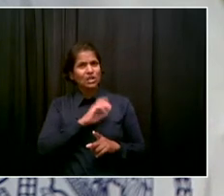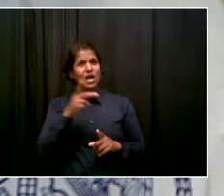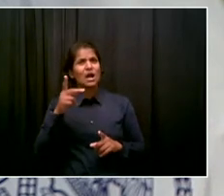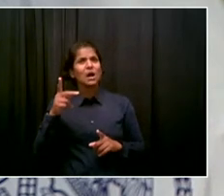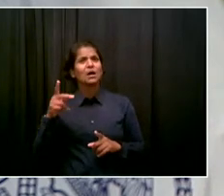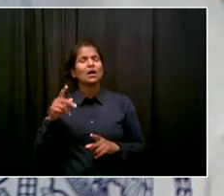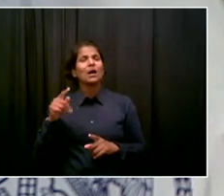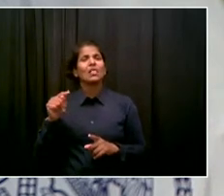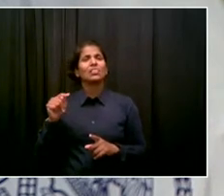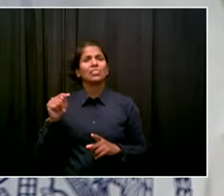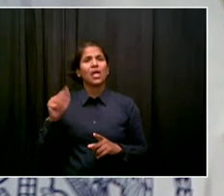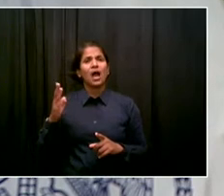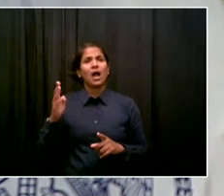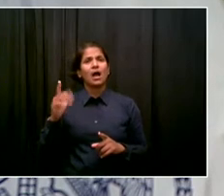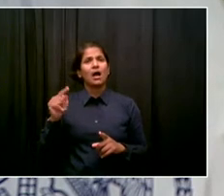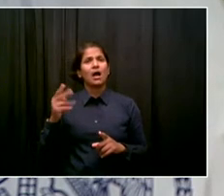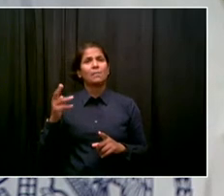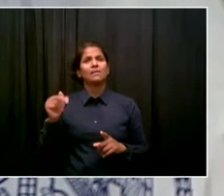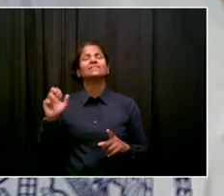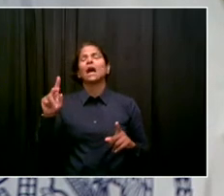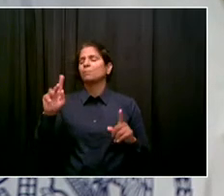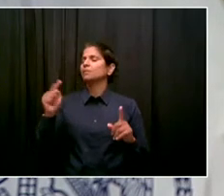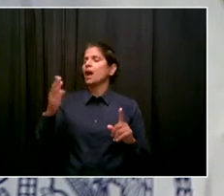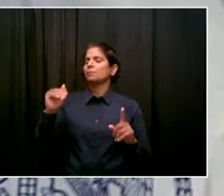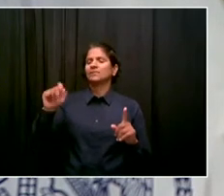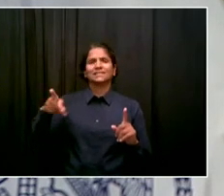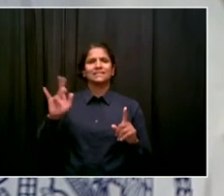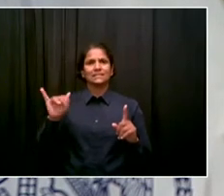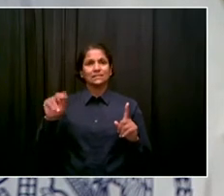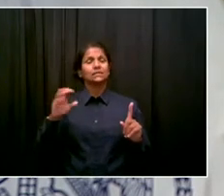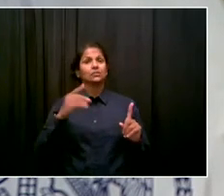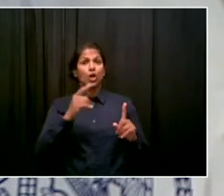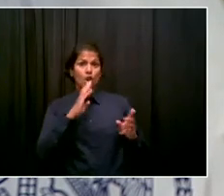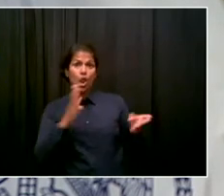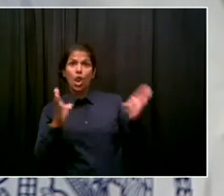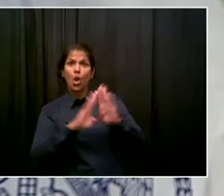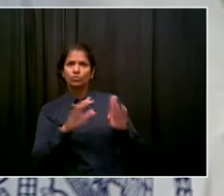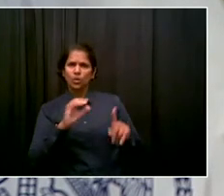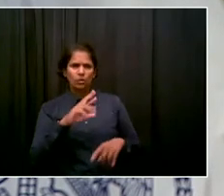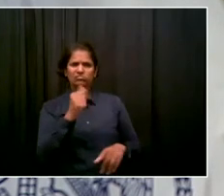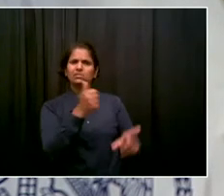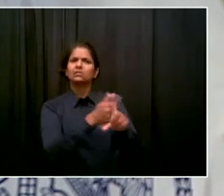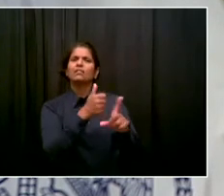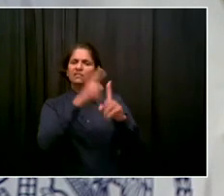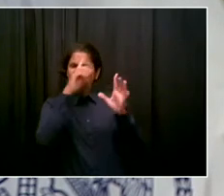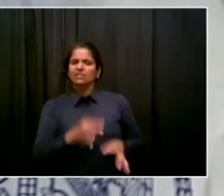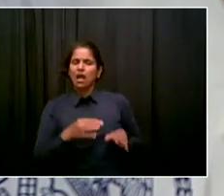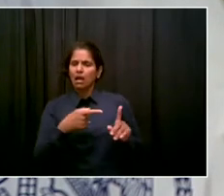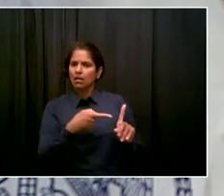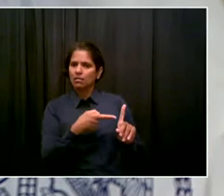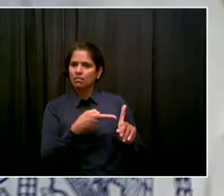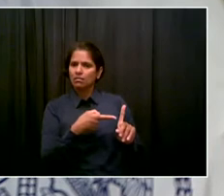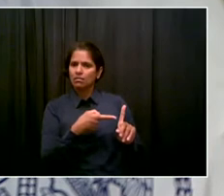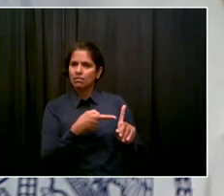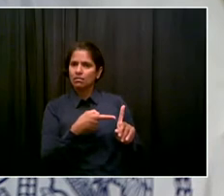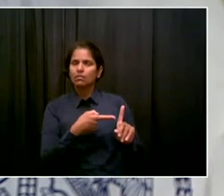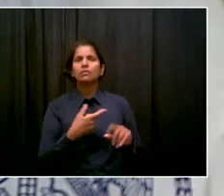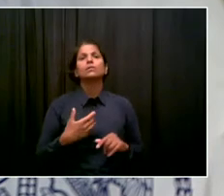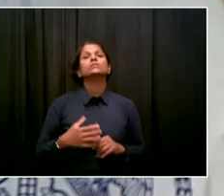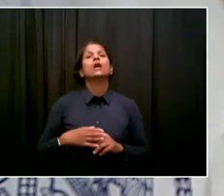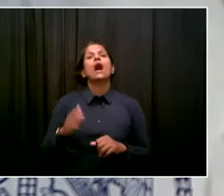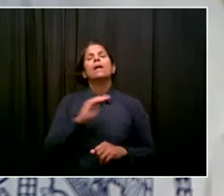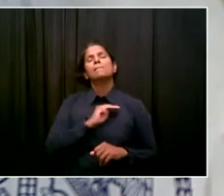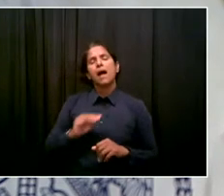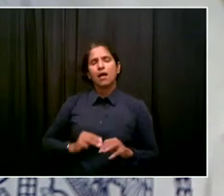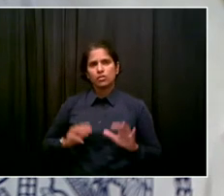on their own? On that one, it's a situation that we're seeing in a couple of places, as you said, Jake. And that's a